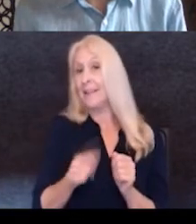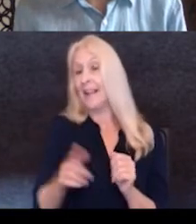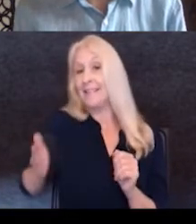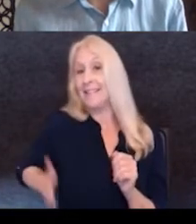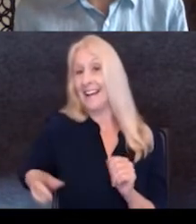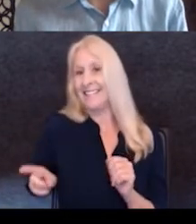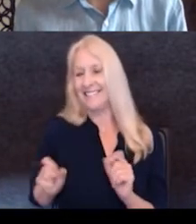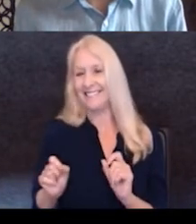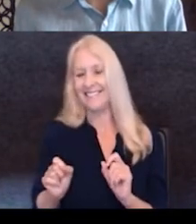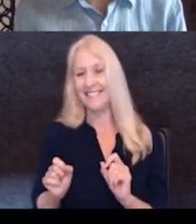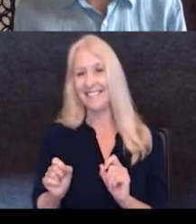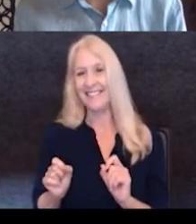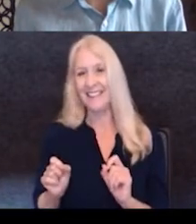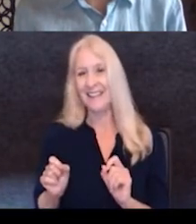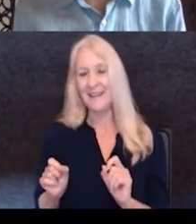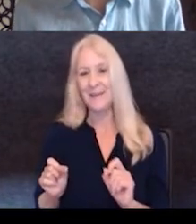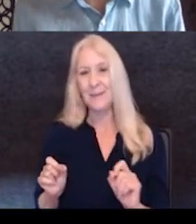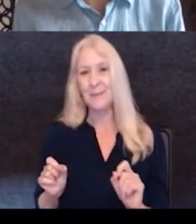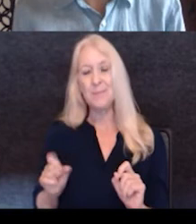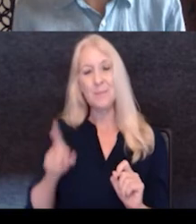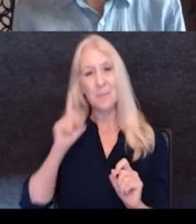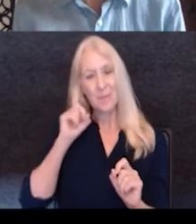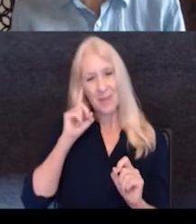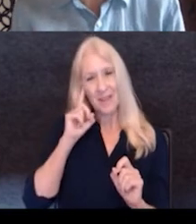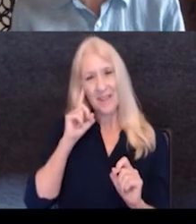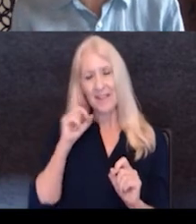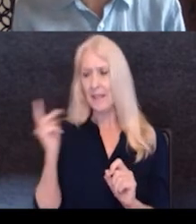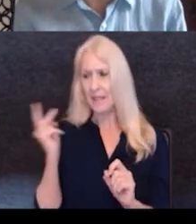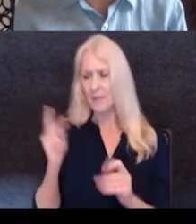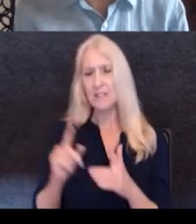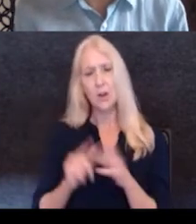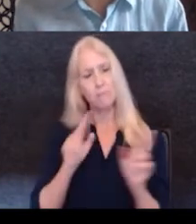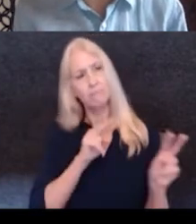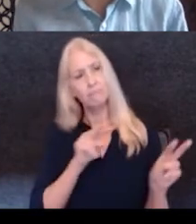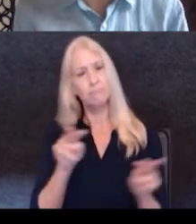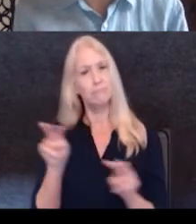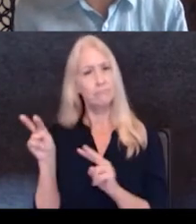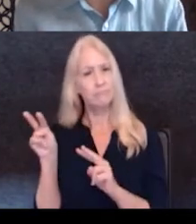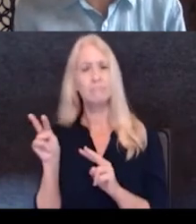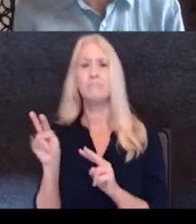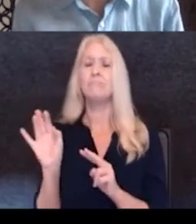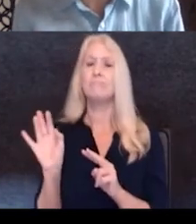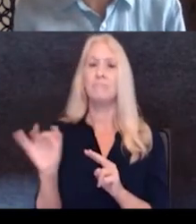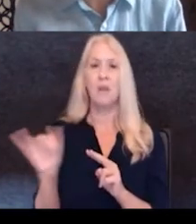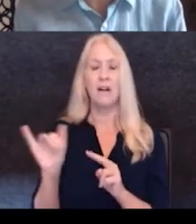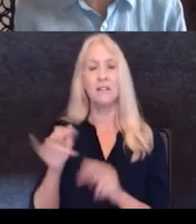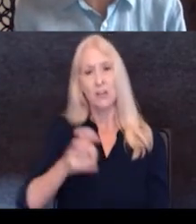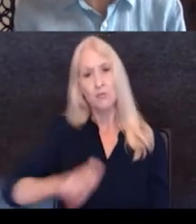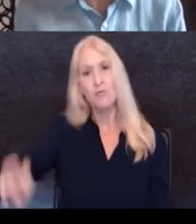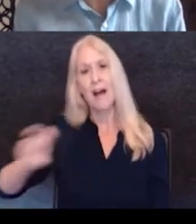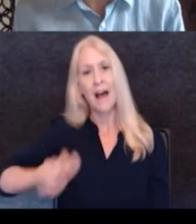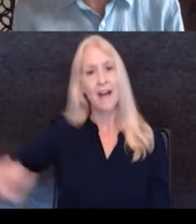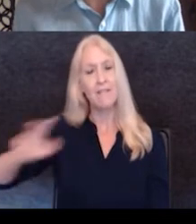Well, I think we, um, we started looking around us as well because we were also traveling on weekends